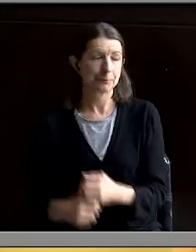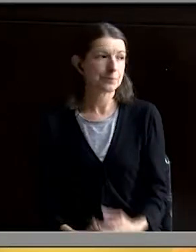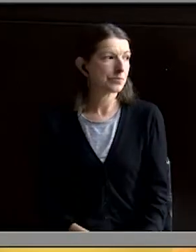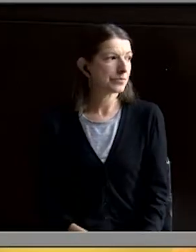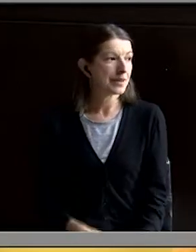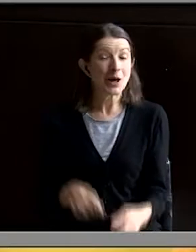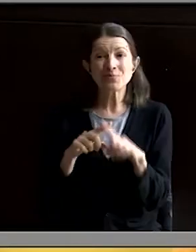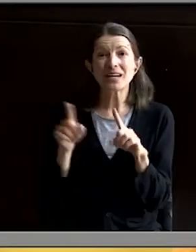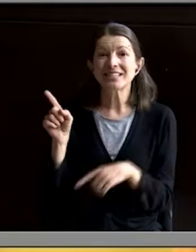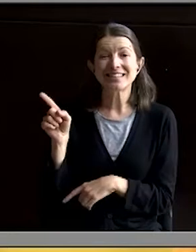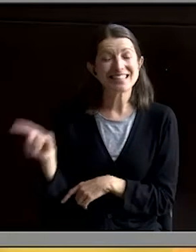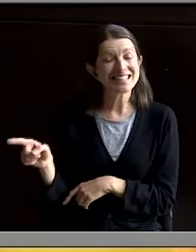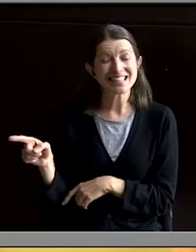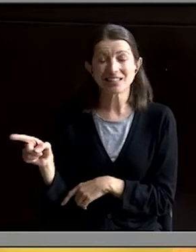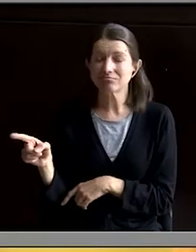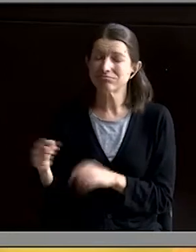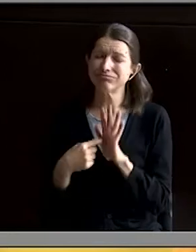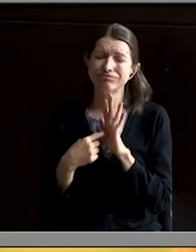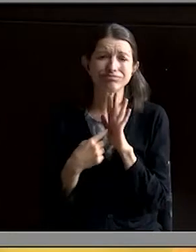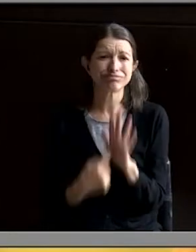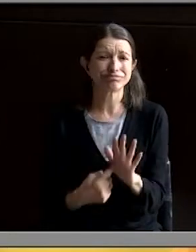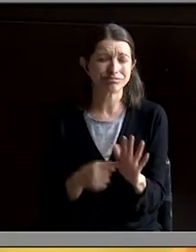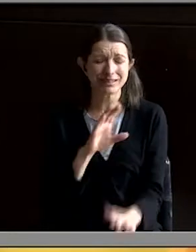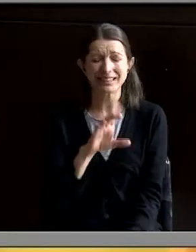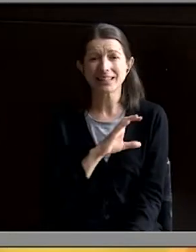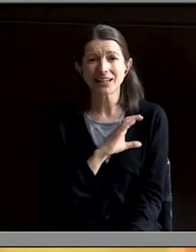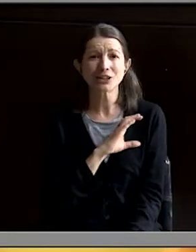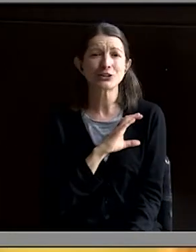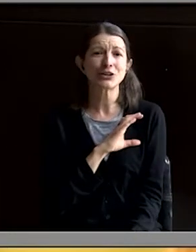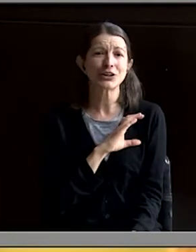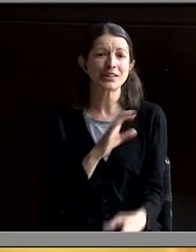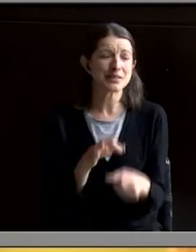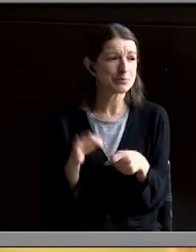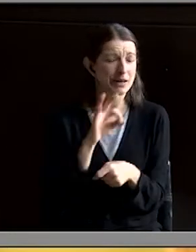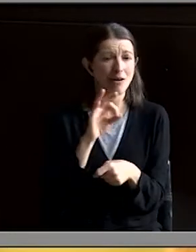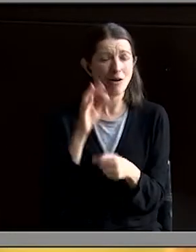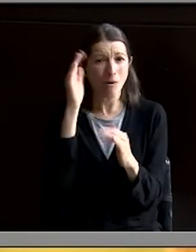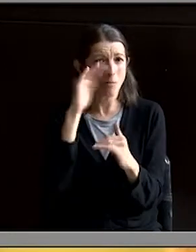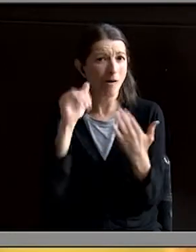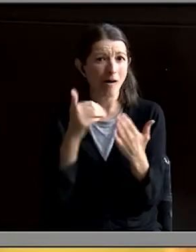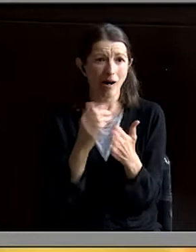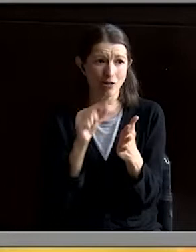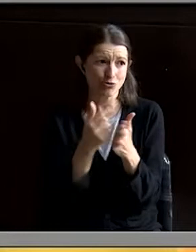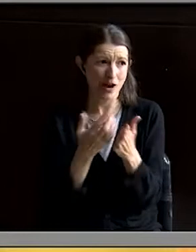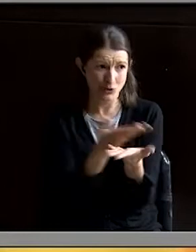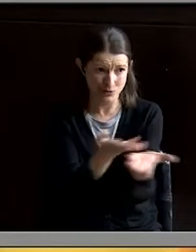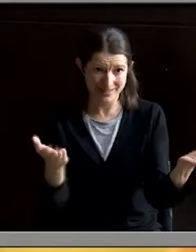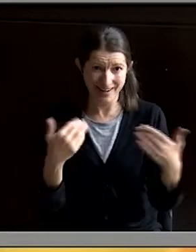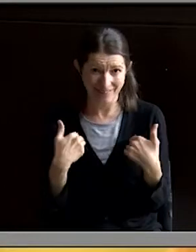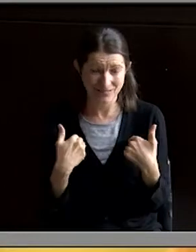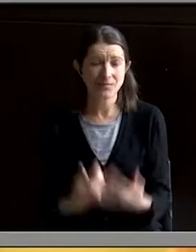But Lucy really epitomizes the character and spirit that we hope all of our graduates will have, and so